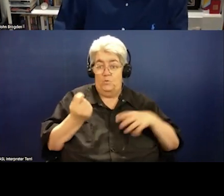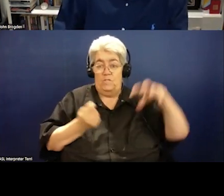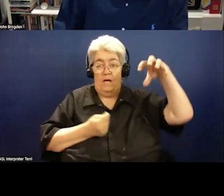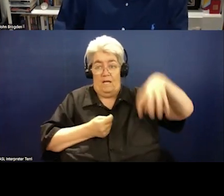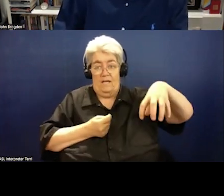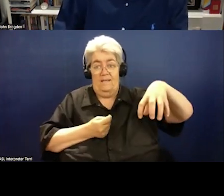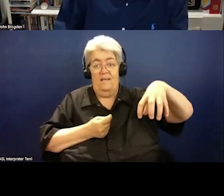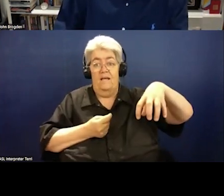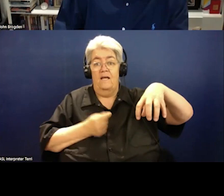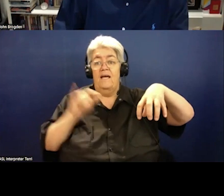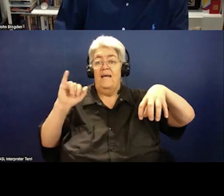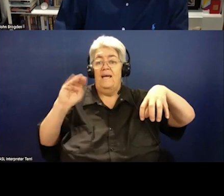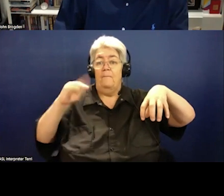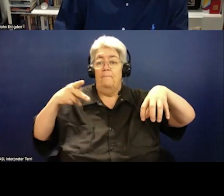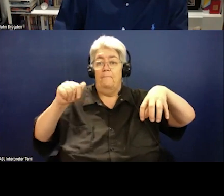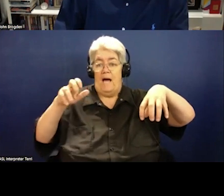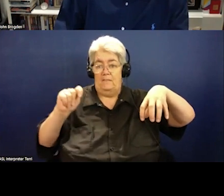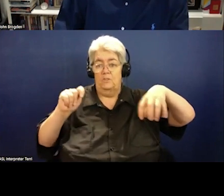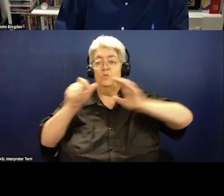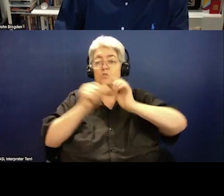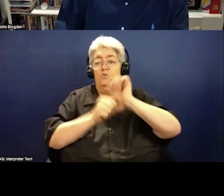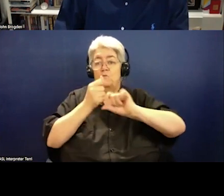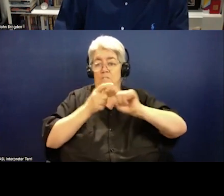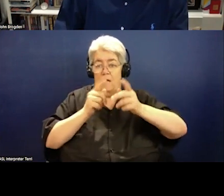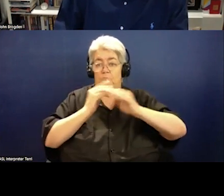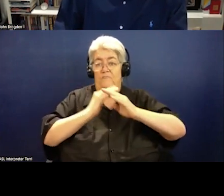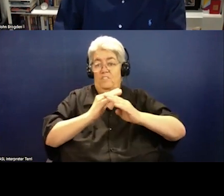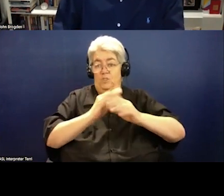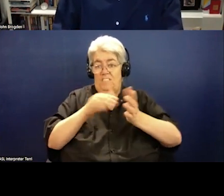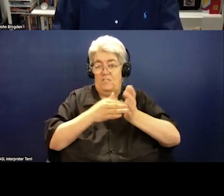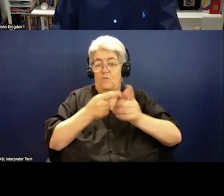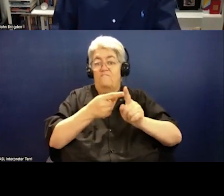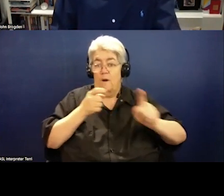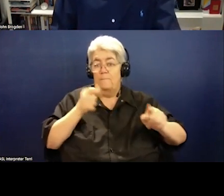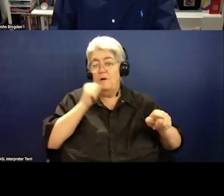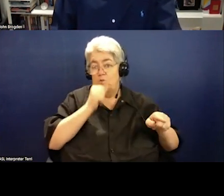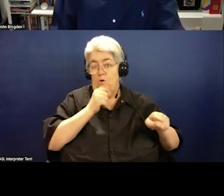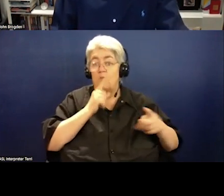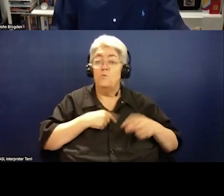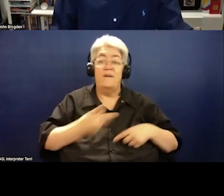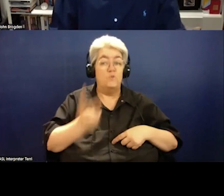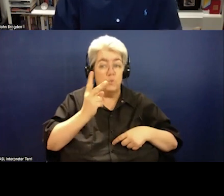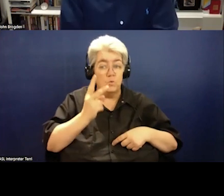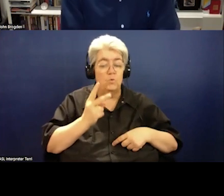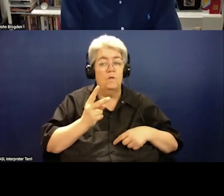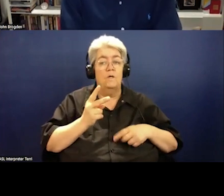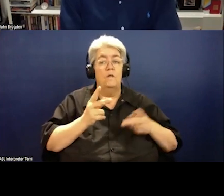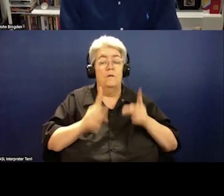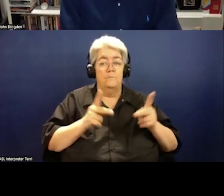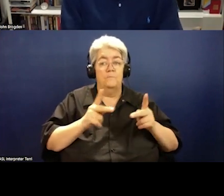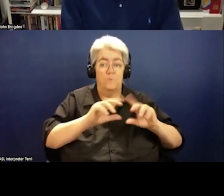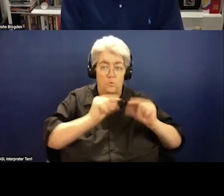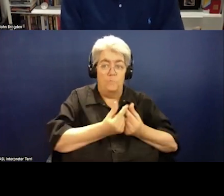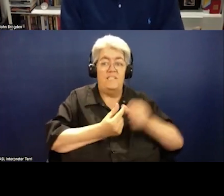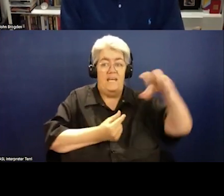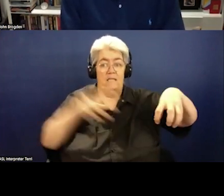membership from Impact Suicide Prevention Centre out of Arizona. So we had two members in the States, two members in Canada. We also picked